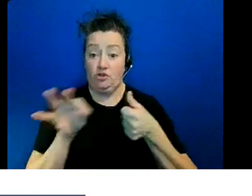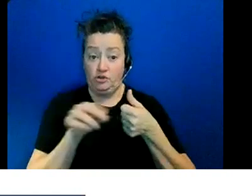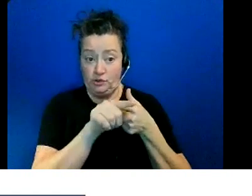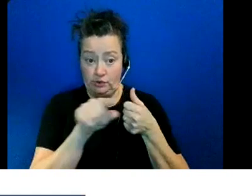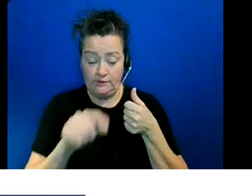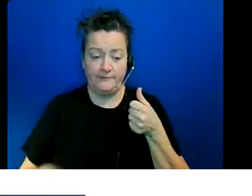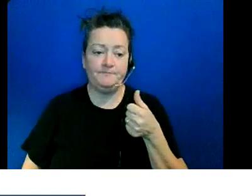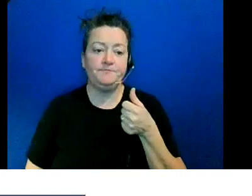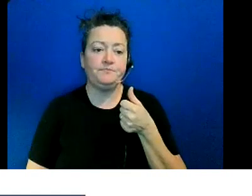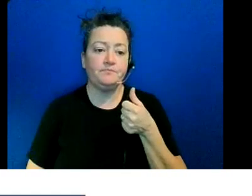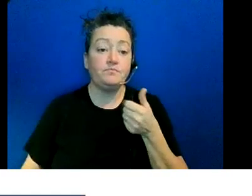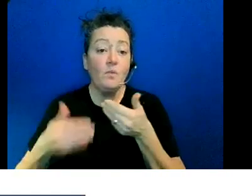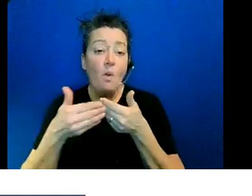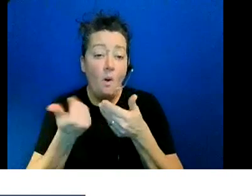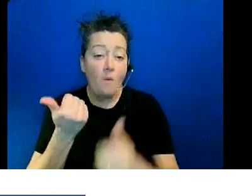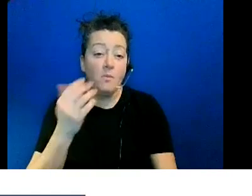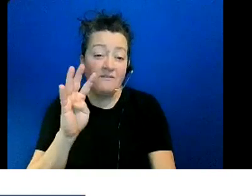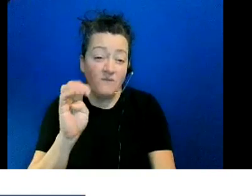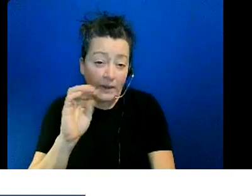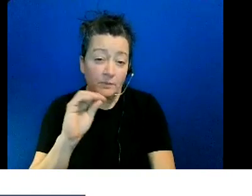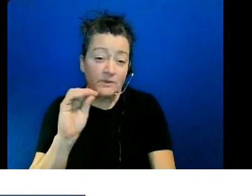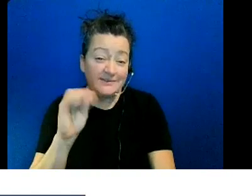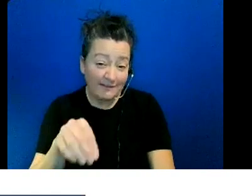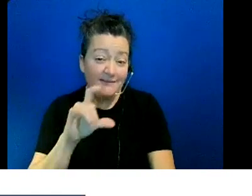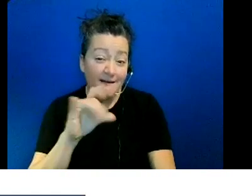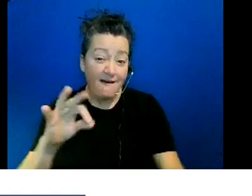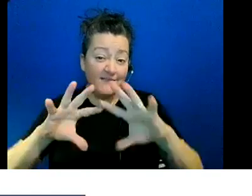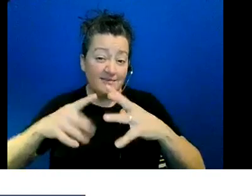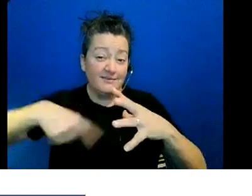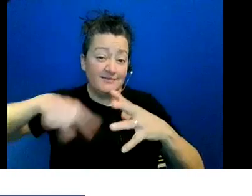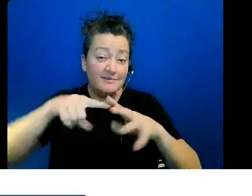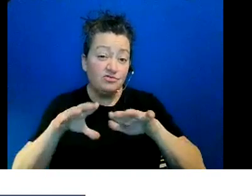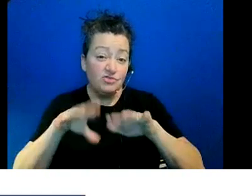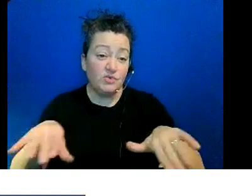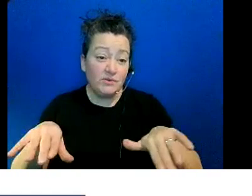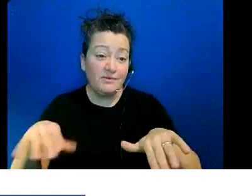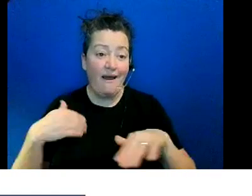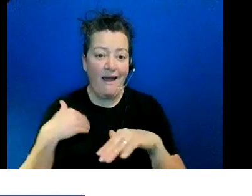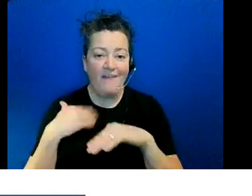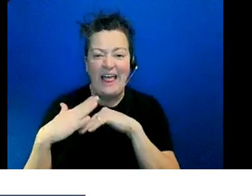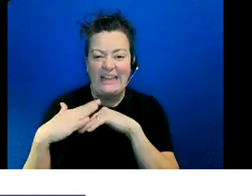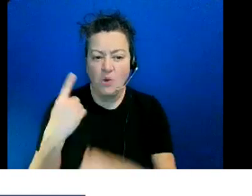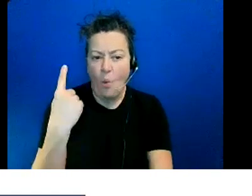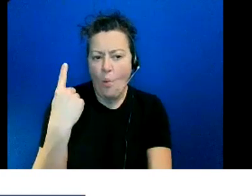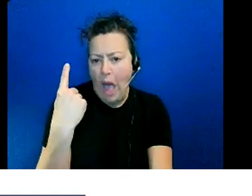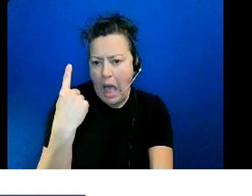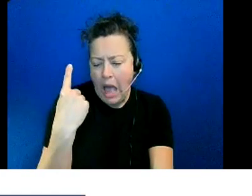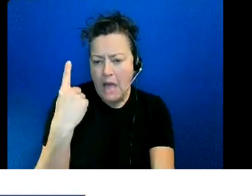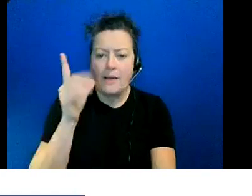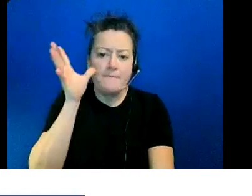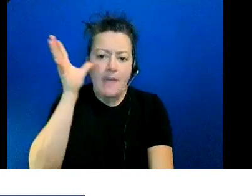almost 40 percent of the population of children has at least one foreign born parent so that means that you are